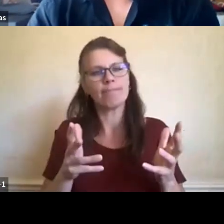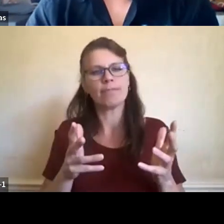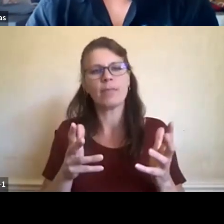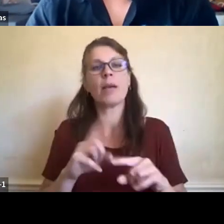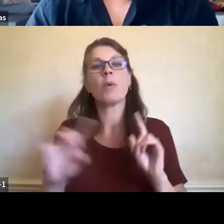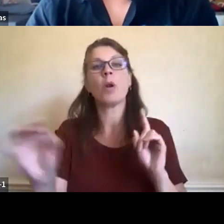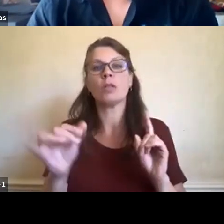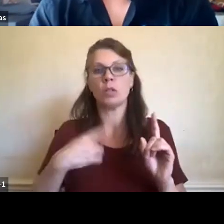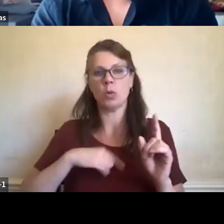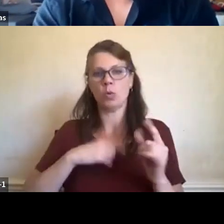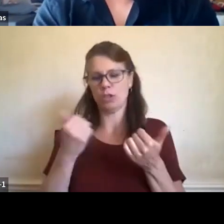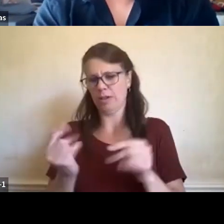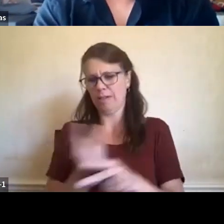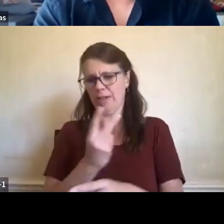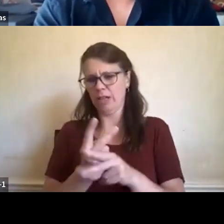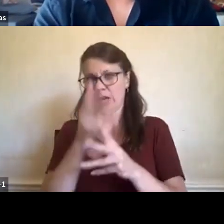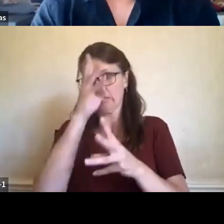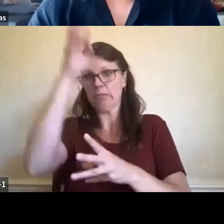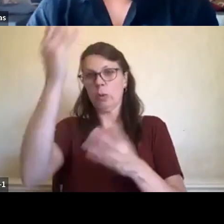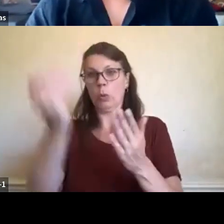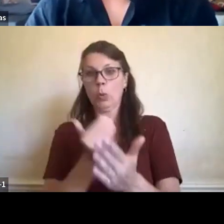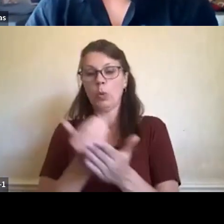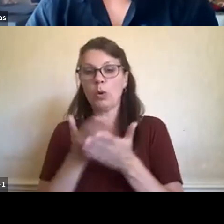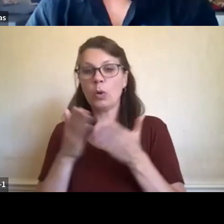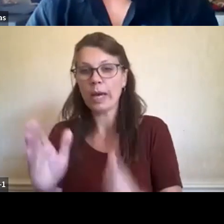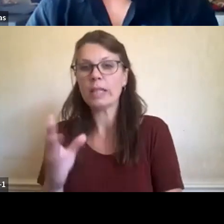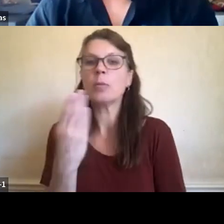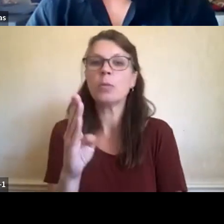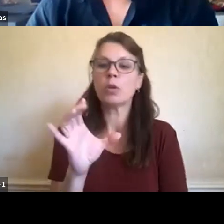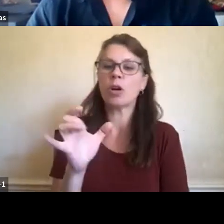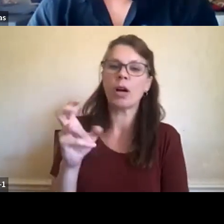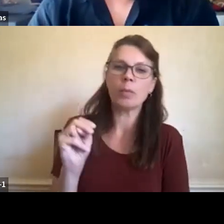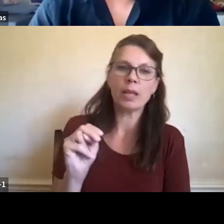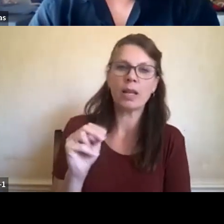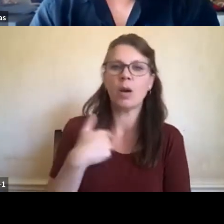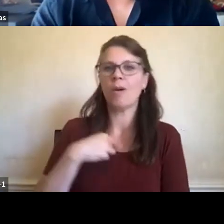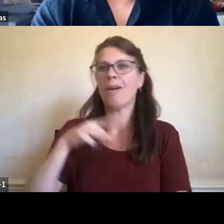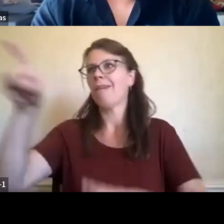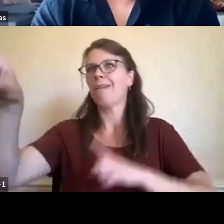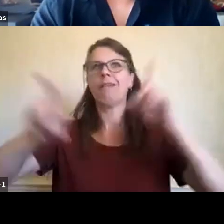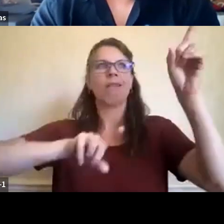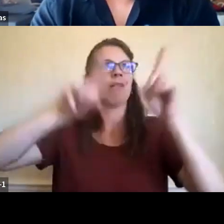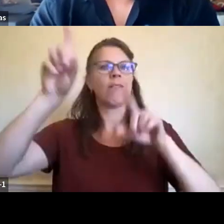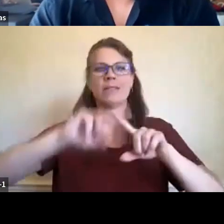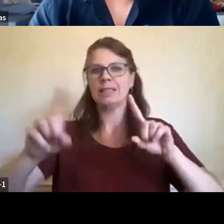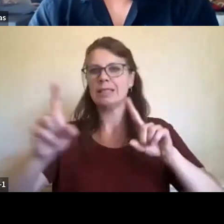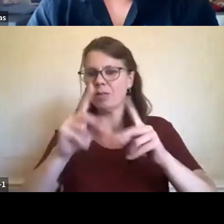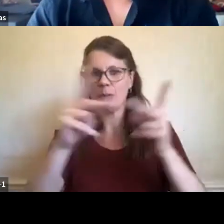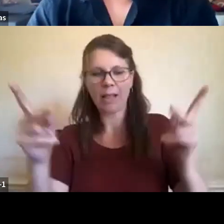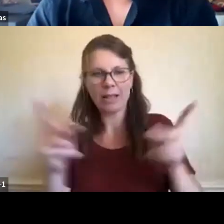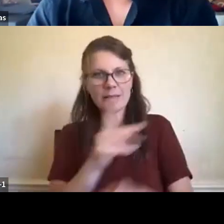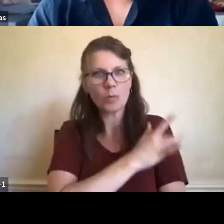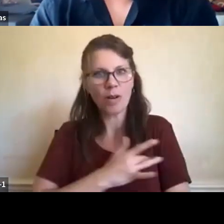at a blue carbon initiatives. We're just up in Haida Gwaii and Kitisu doing some extractions of